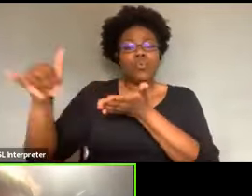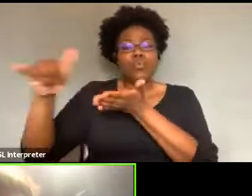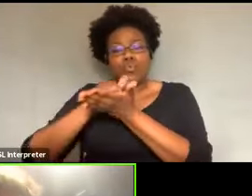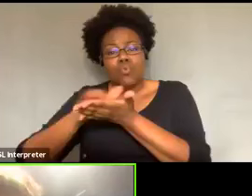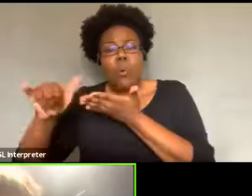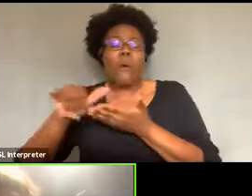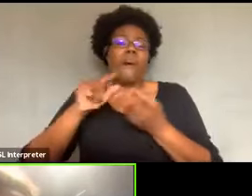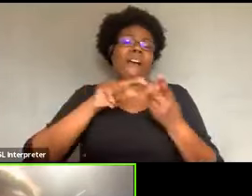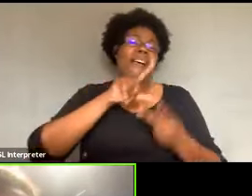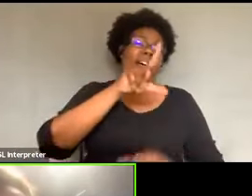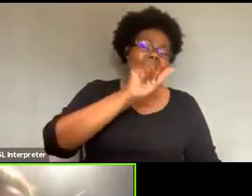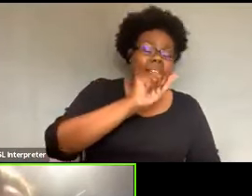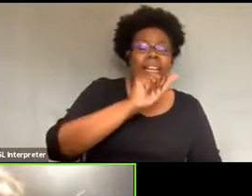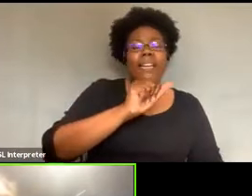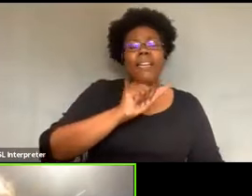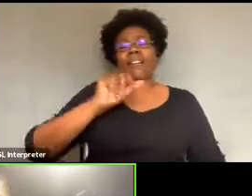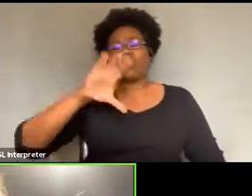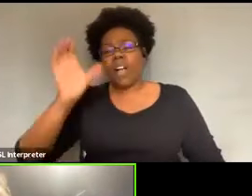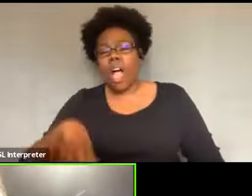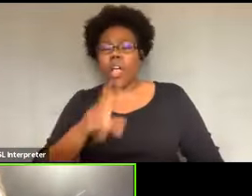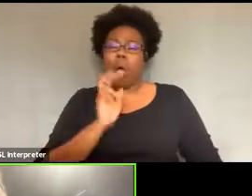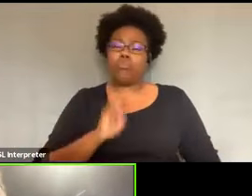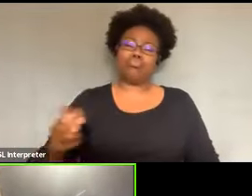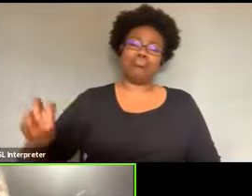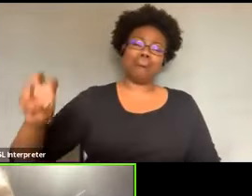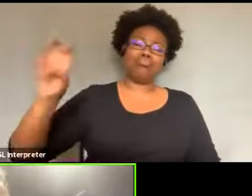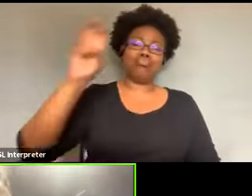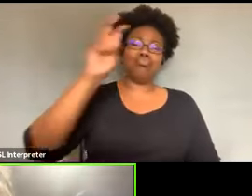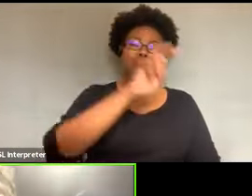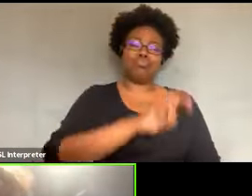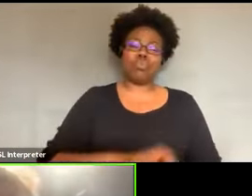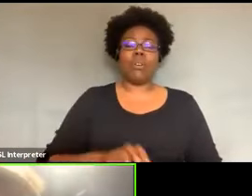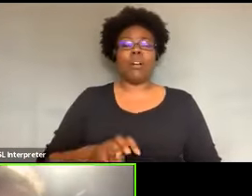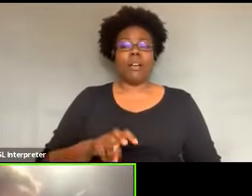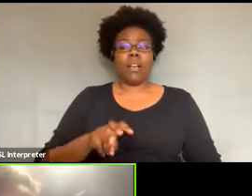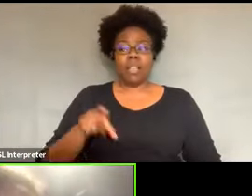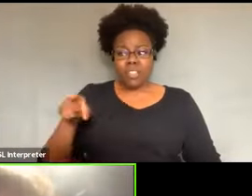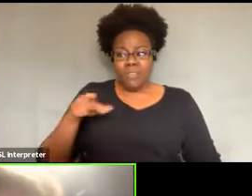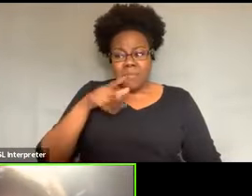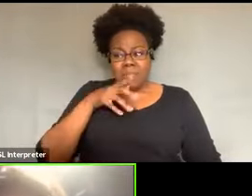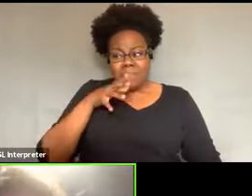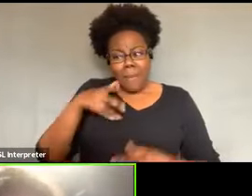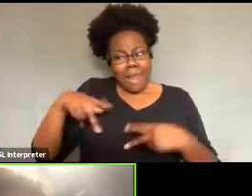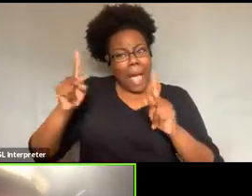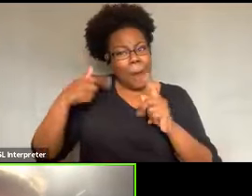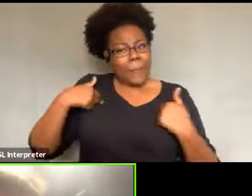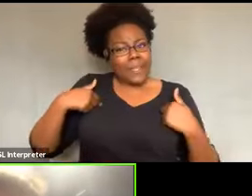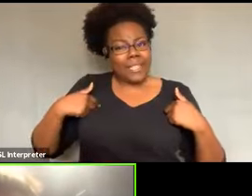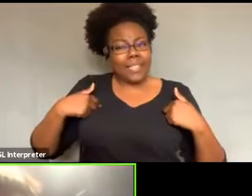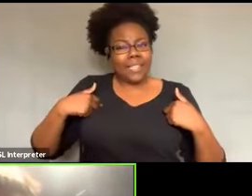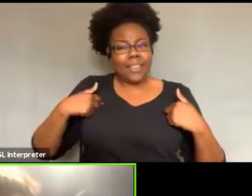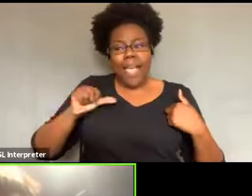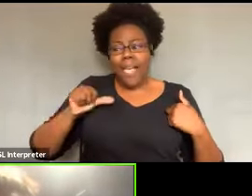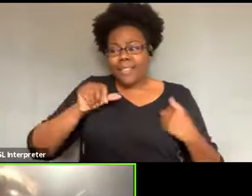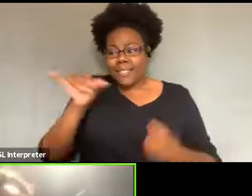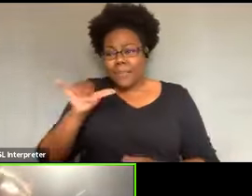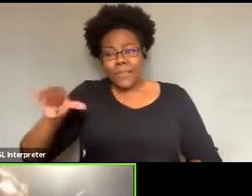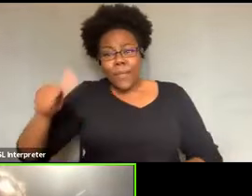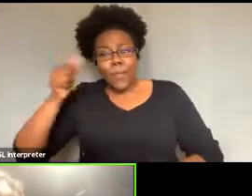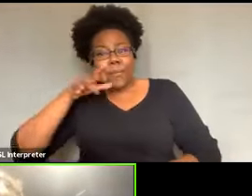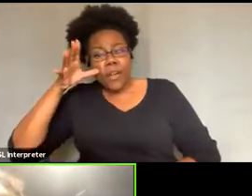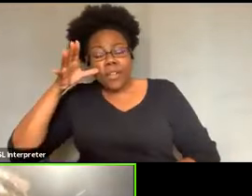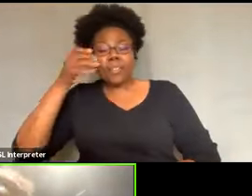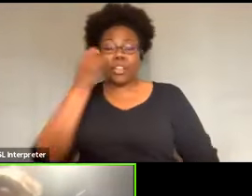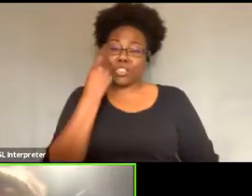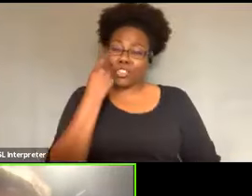over Tucson. I'm talking about Sarah Vista. And so did these other parents. And at that time we did not have cell phones and the